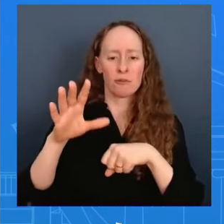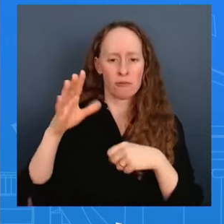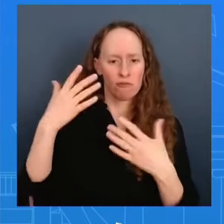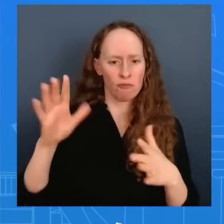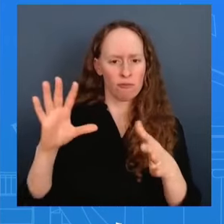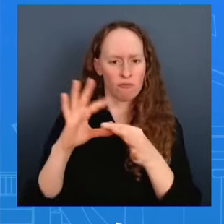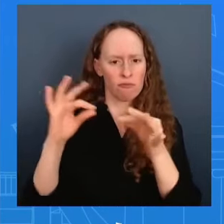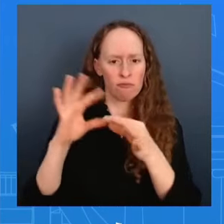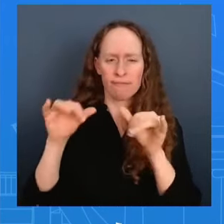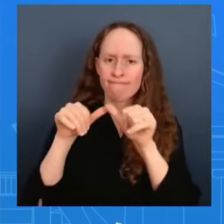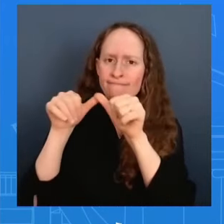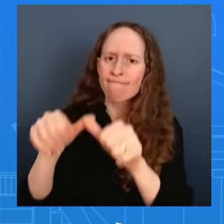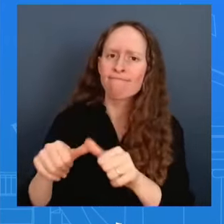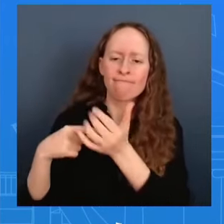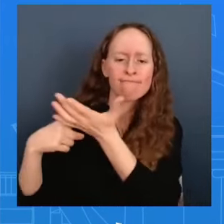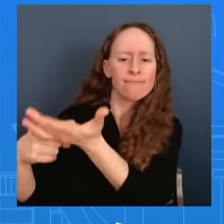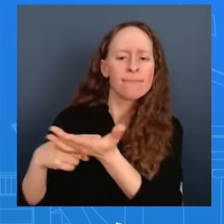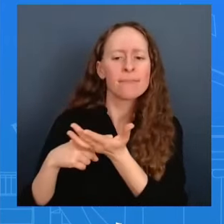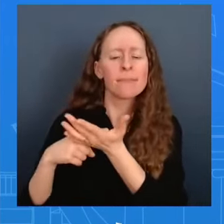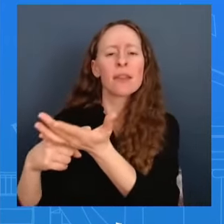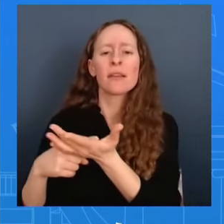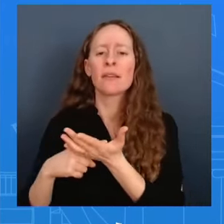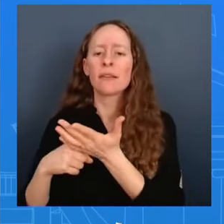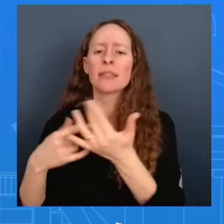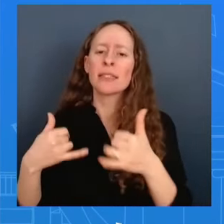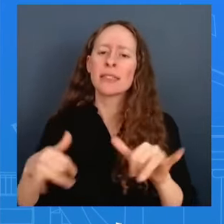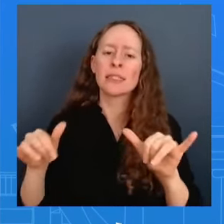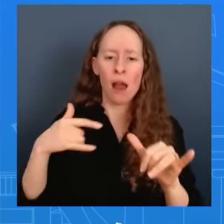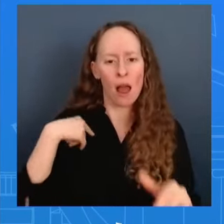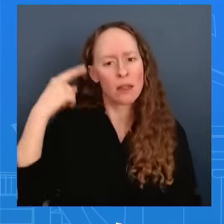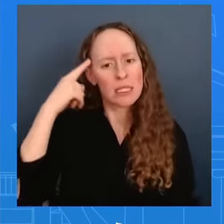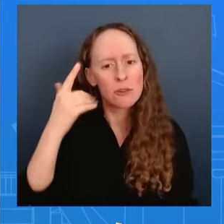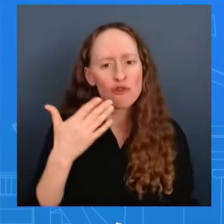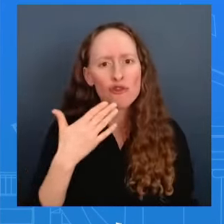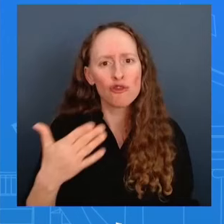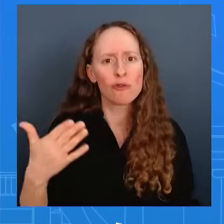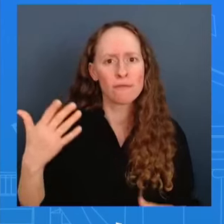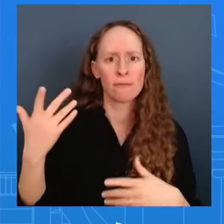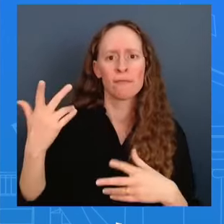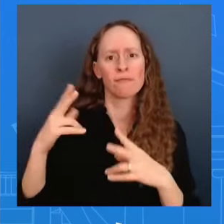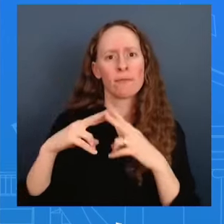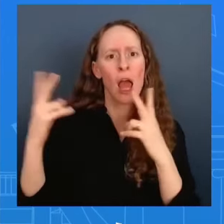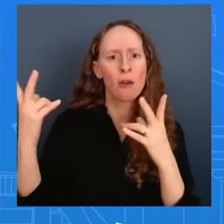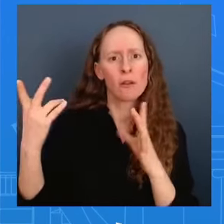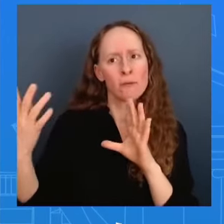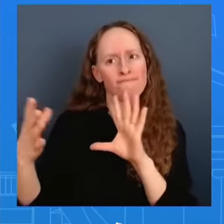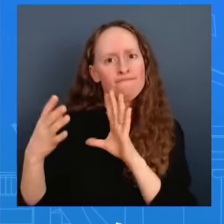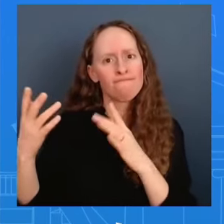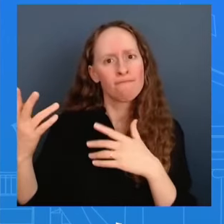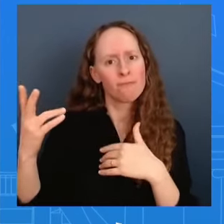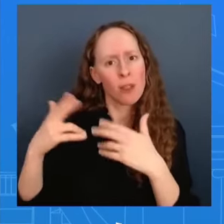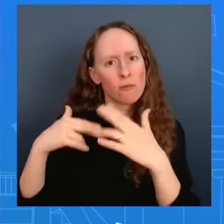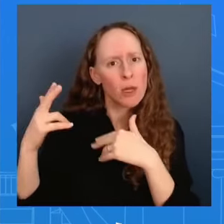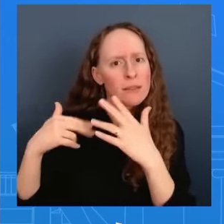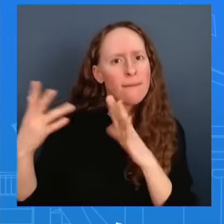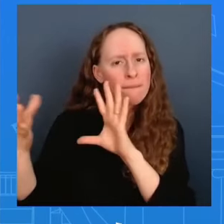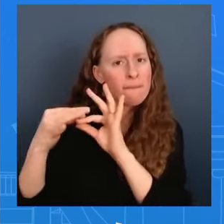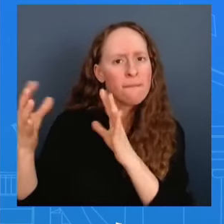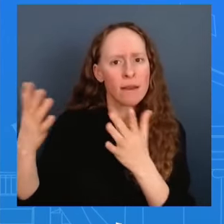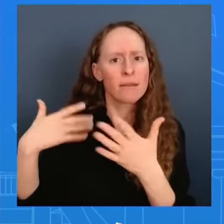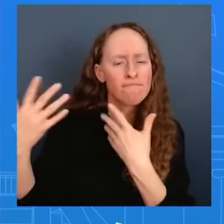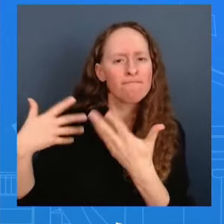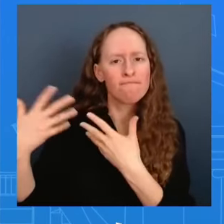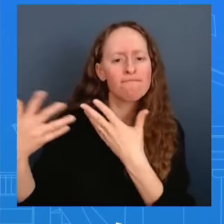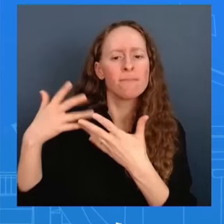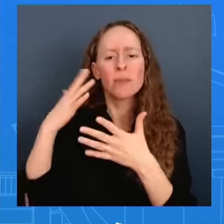that we believe has been constructive and conversations continue we're going to monitor the situation i'm not going to go beyond uh what